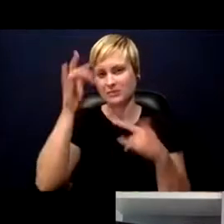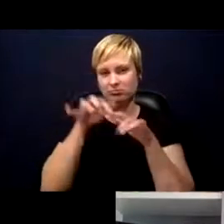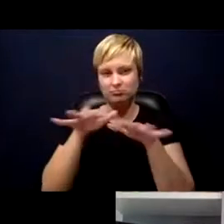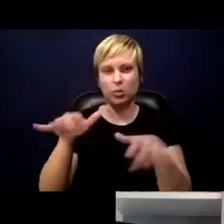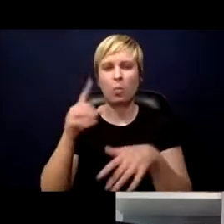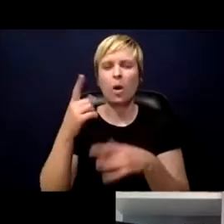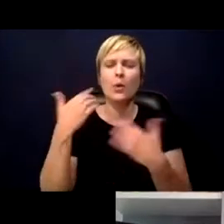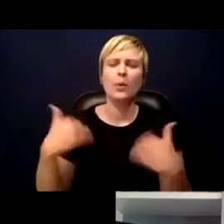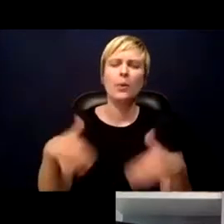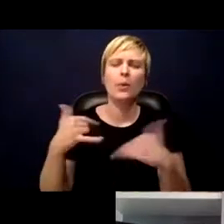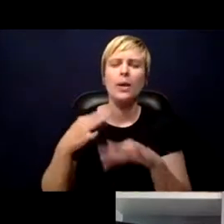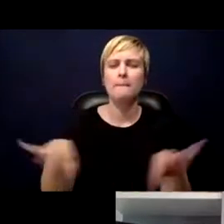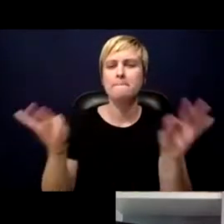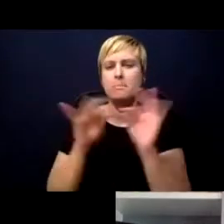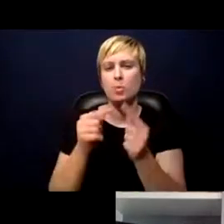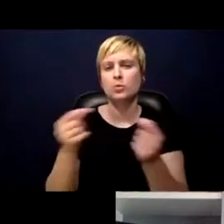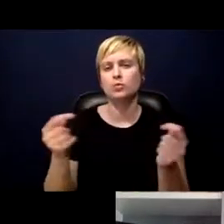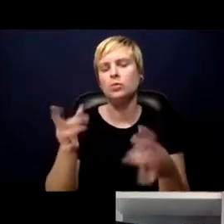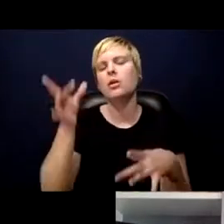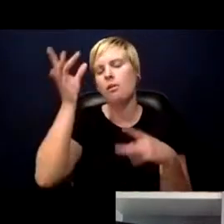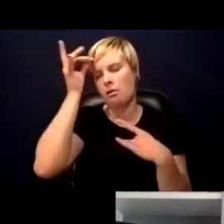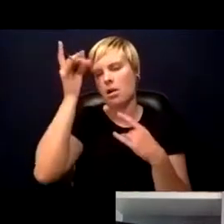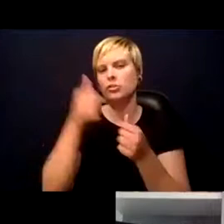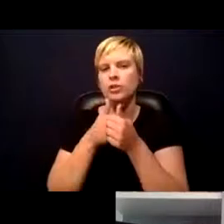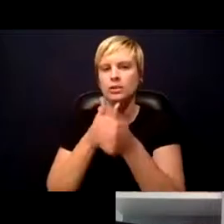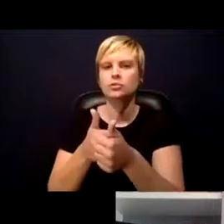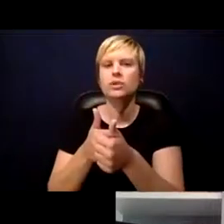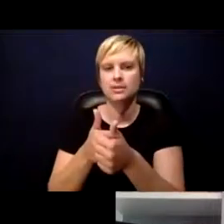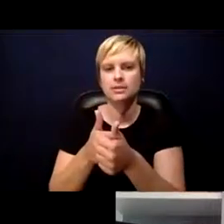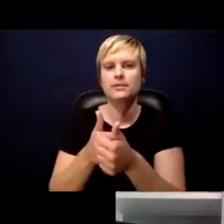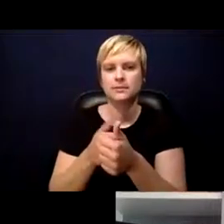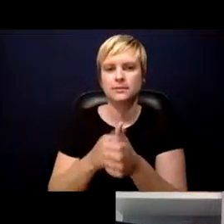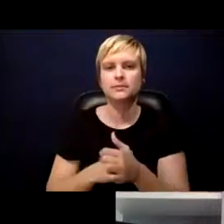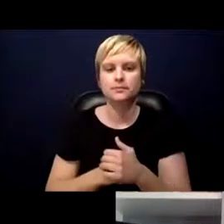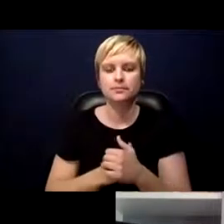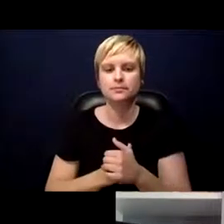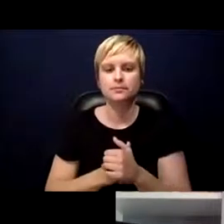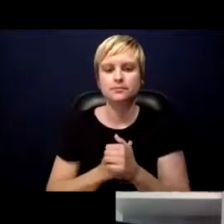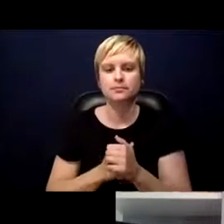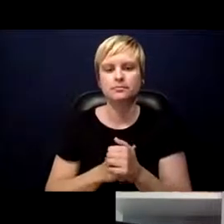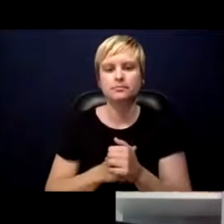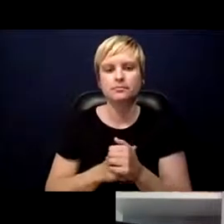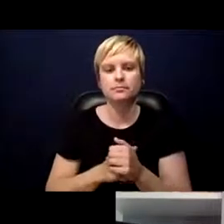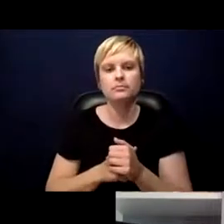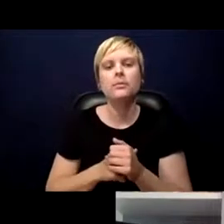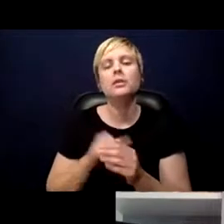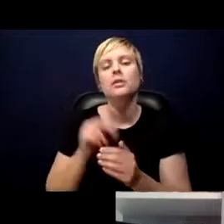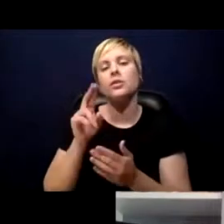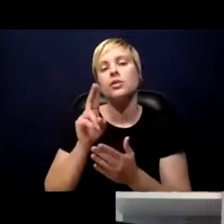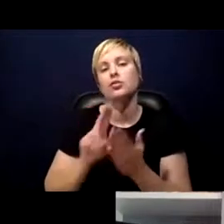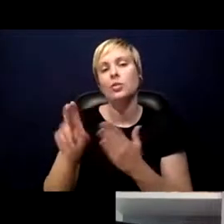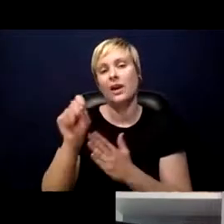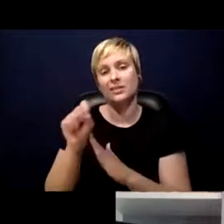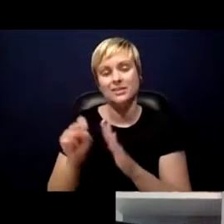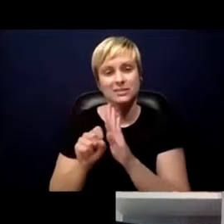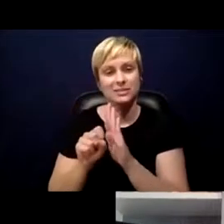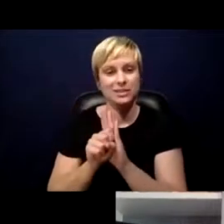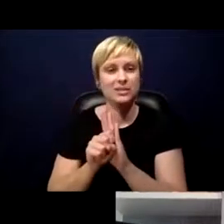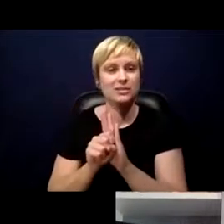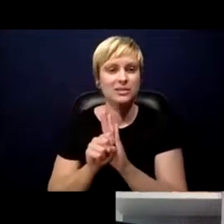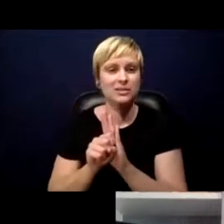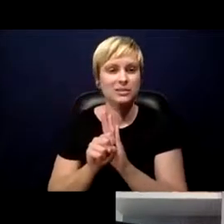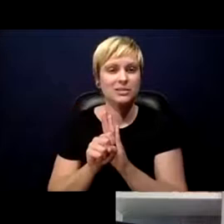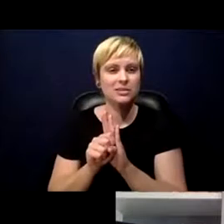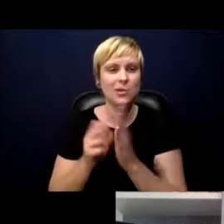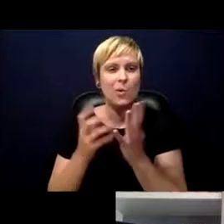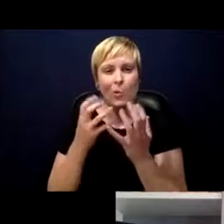was used was contact tracing. As the United States talk about reopening the